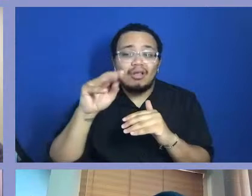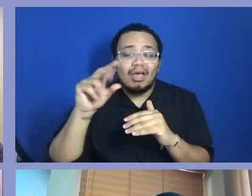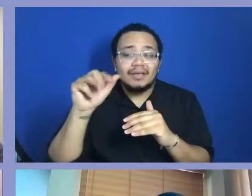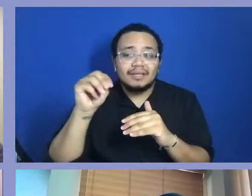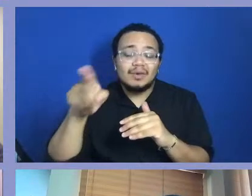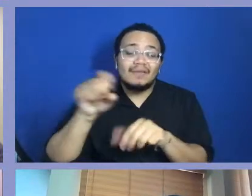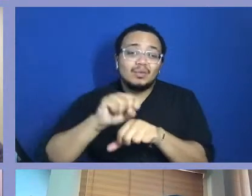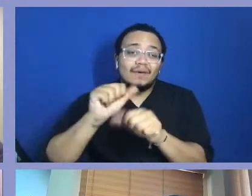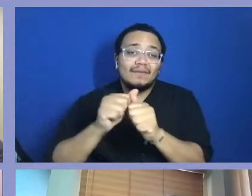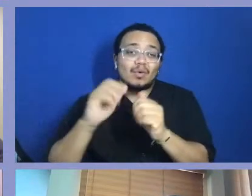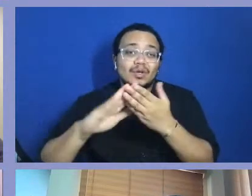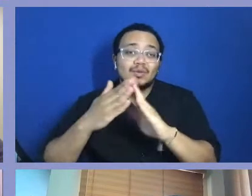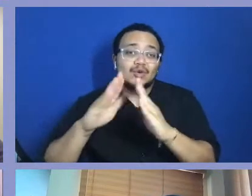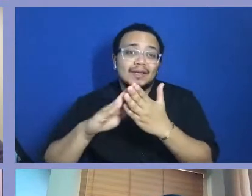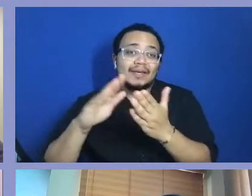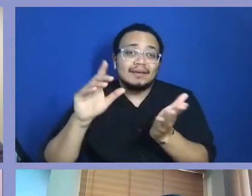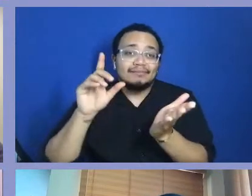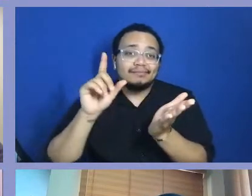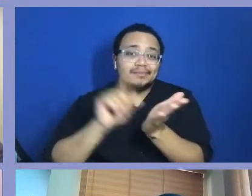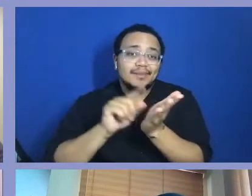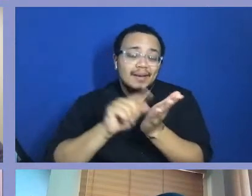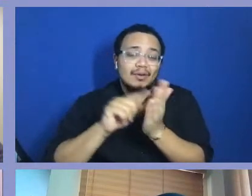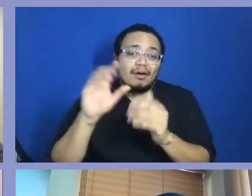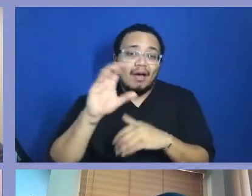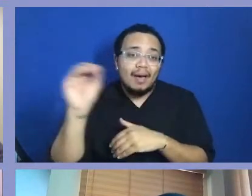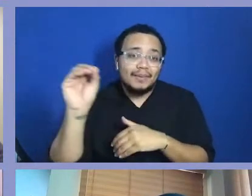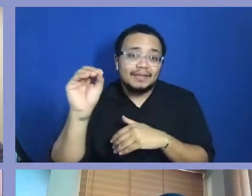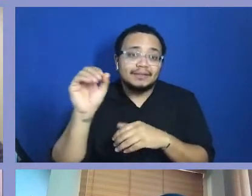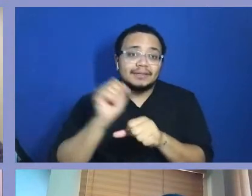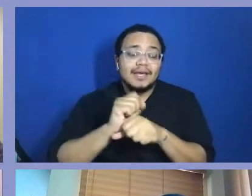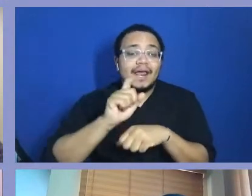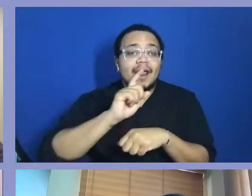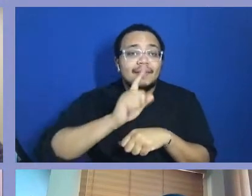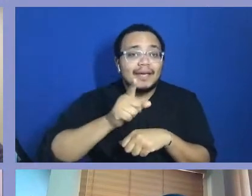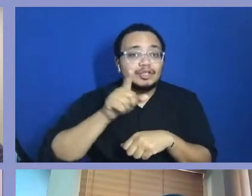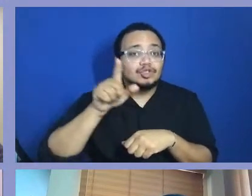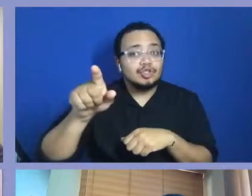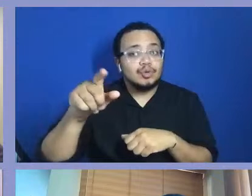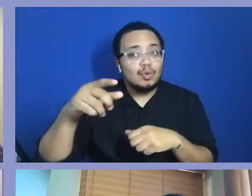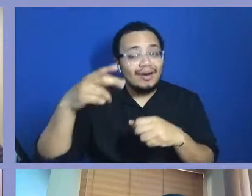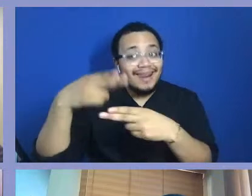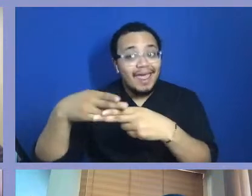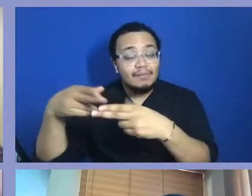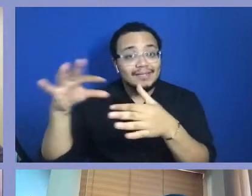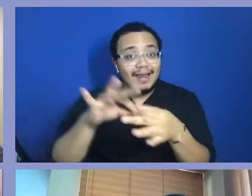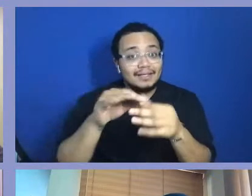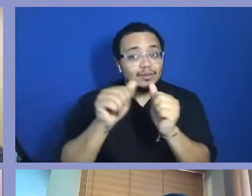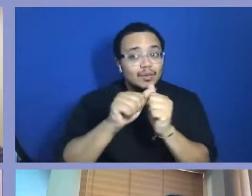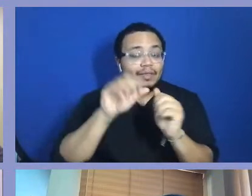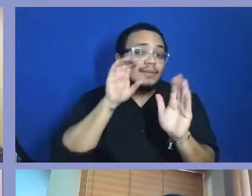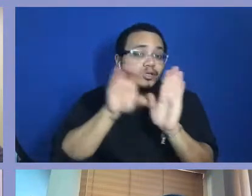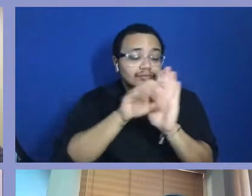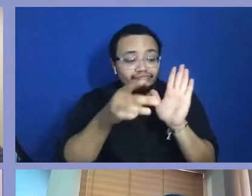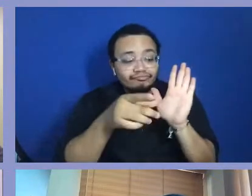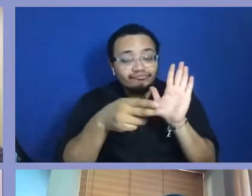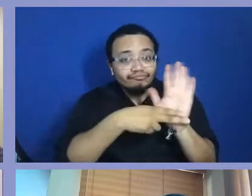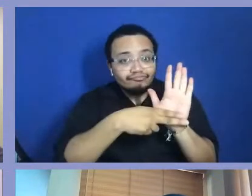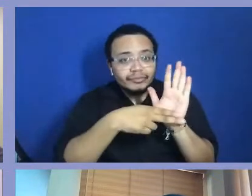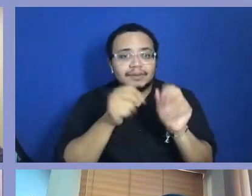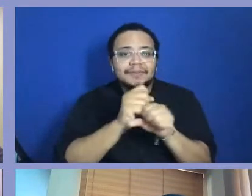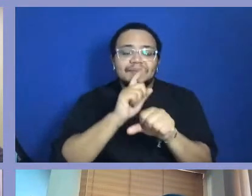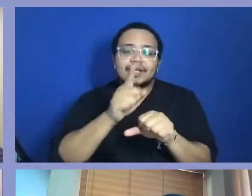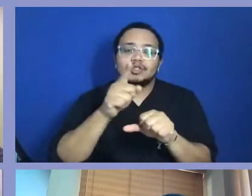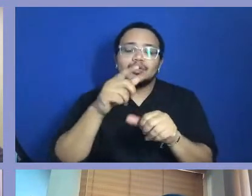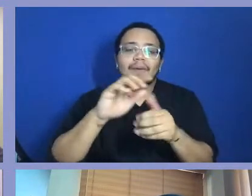and make sure your photo credit is adjacent to your name. So you can begin to make a reputation and you also have to